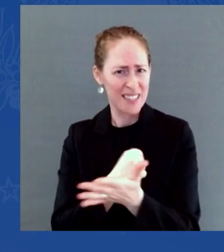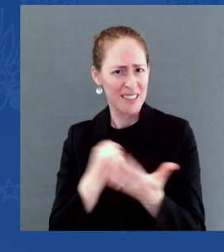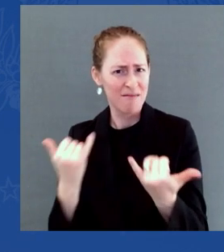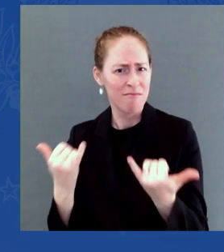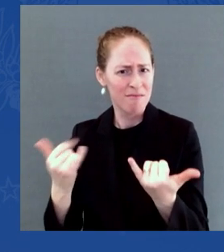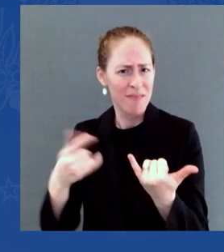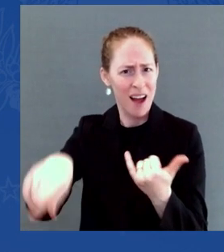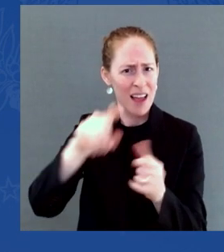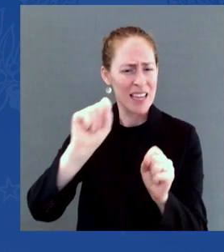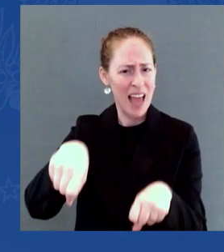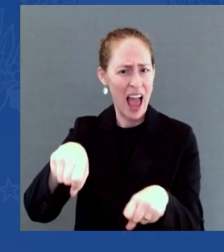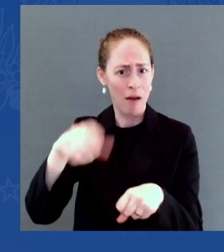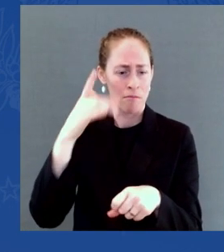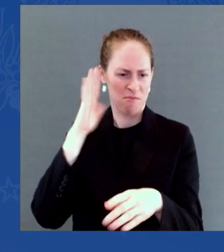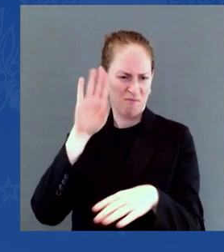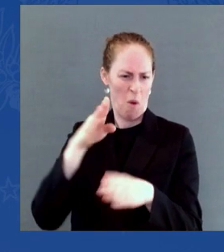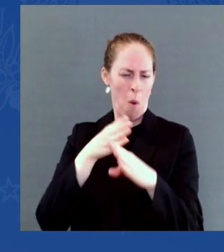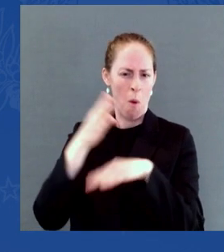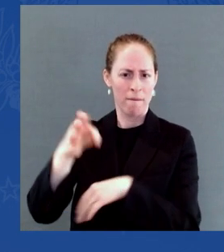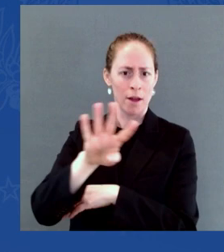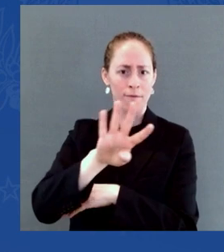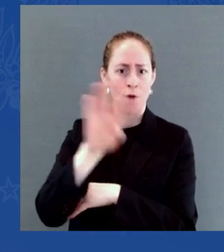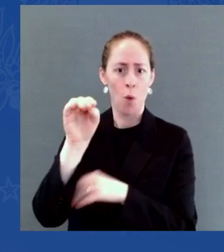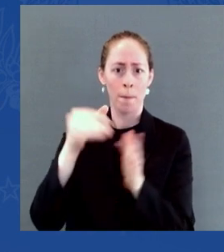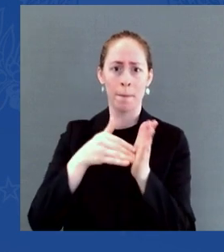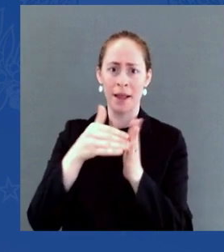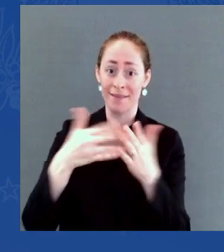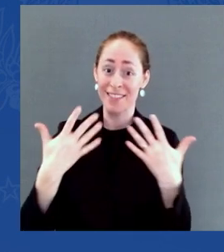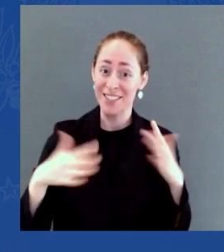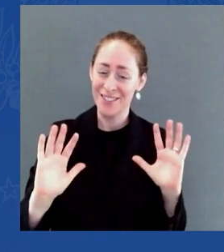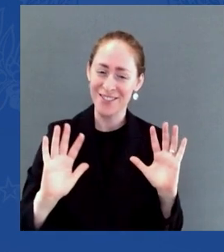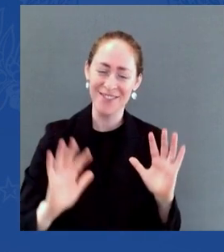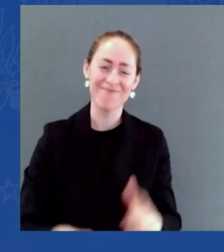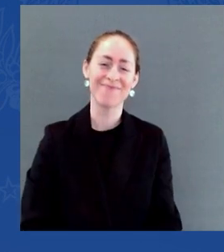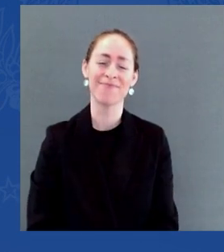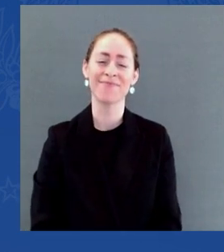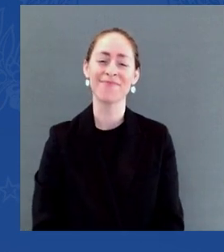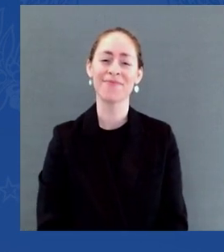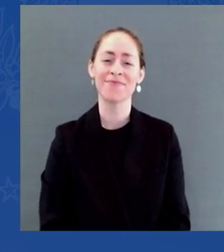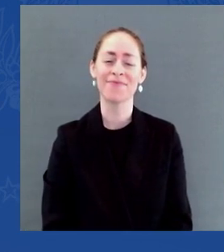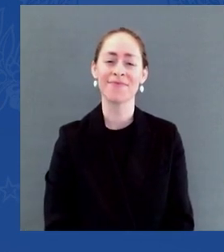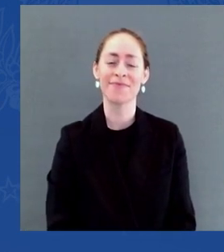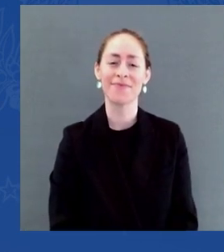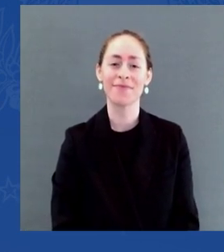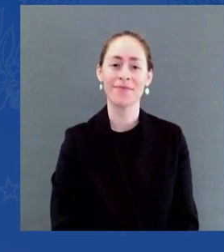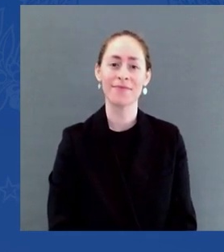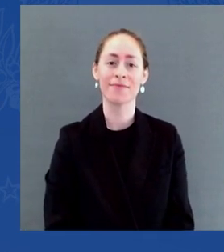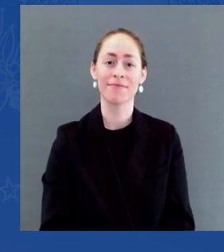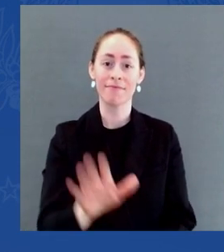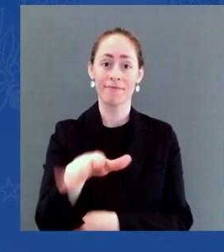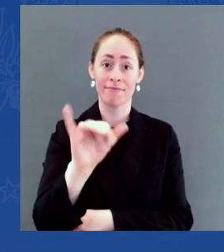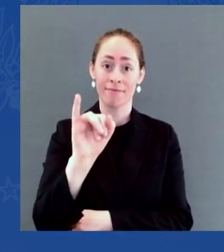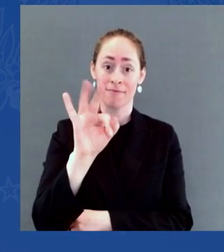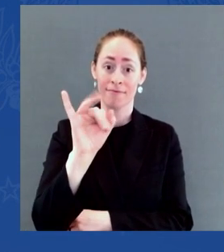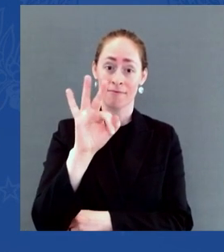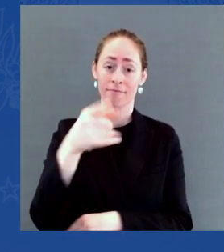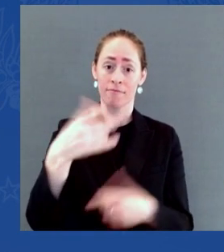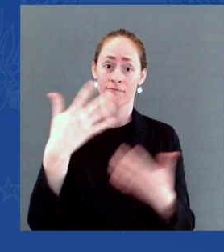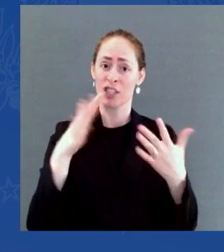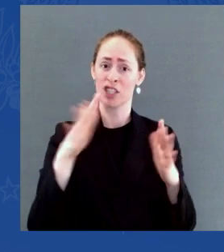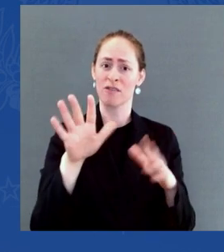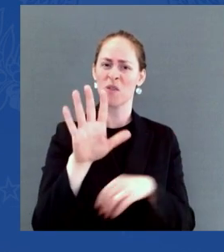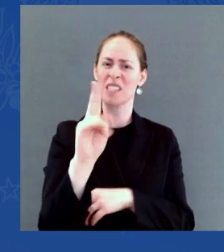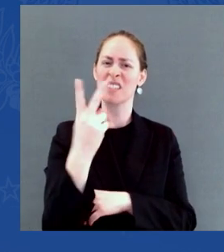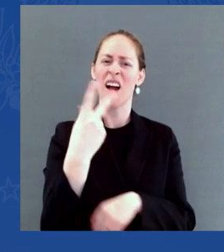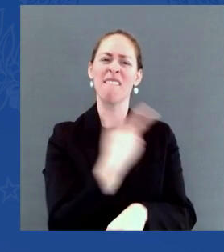vaccinated before January, excuse me, June 1, go get your booster shot today. And if you're not vaccinated,